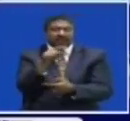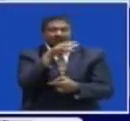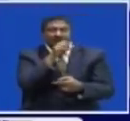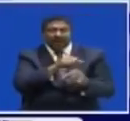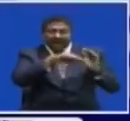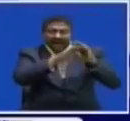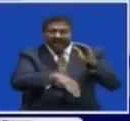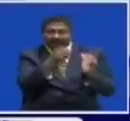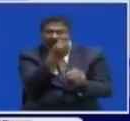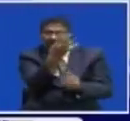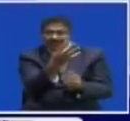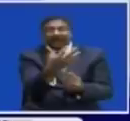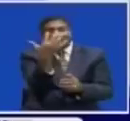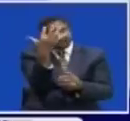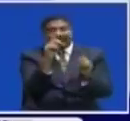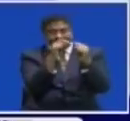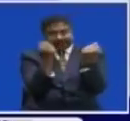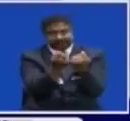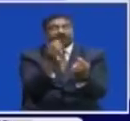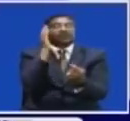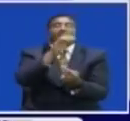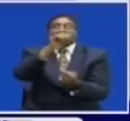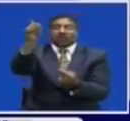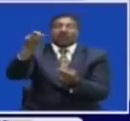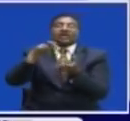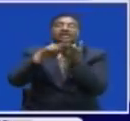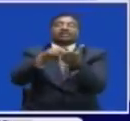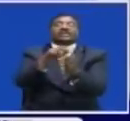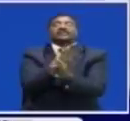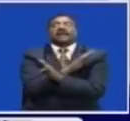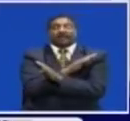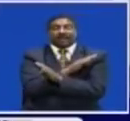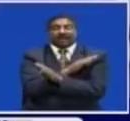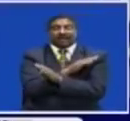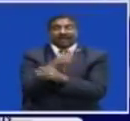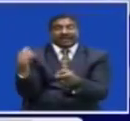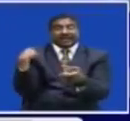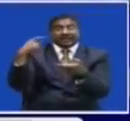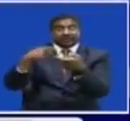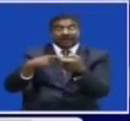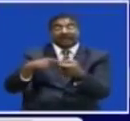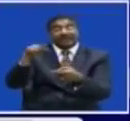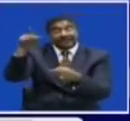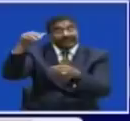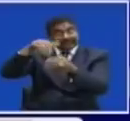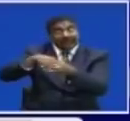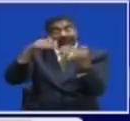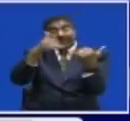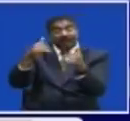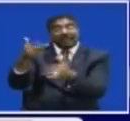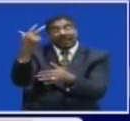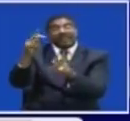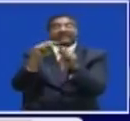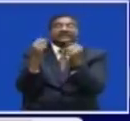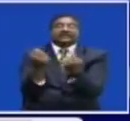the Five teams That will Represent the Country In Spain With three Teams Set to be Based in Catalonia Where two